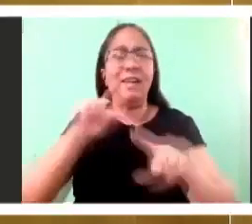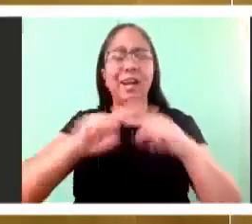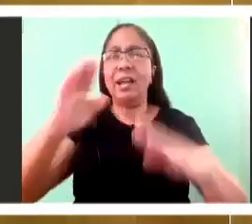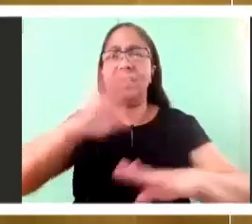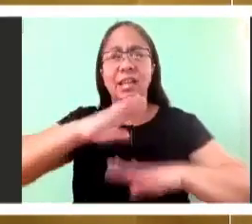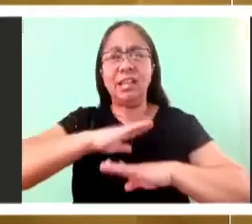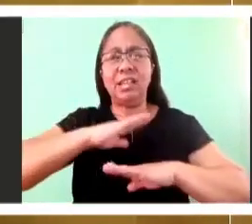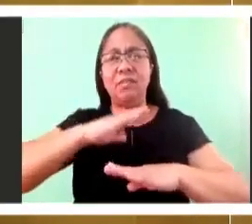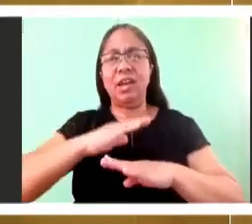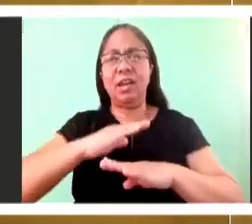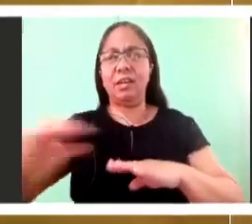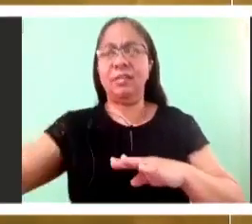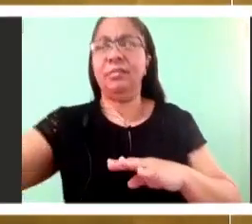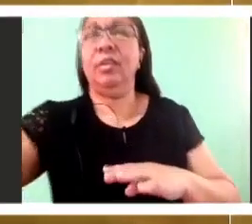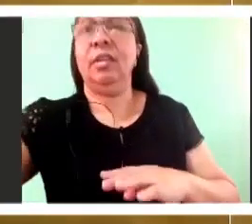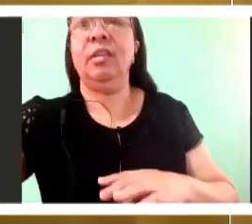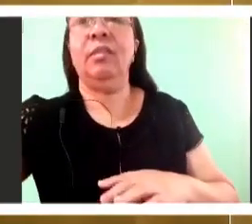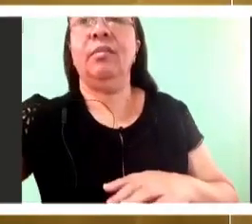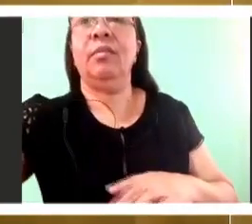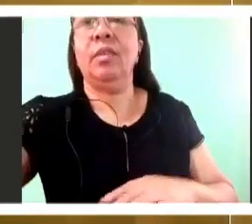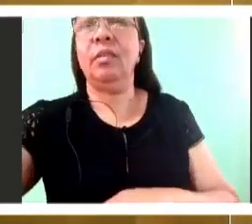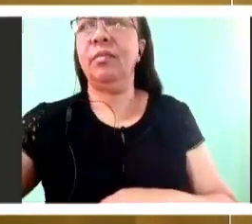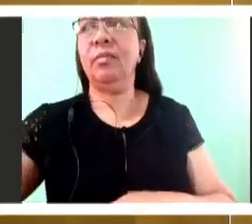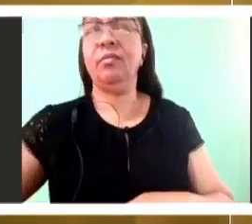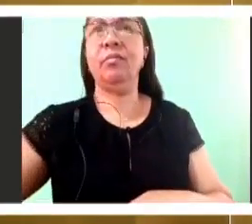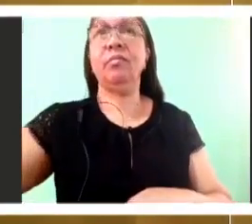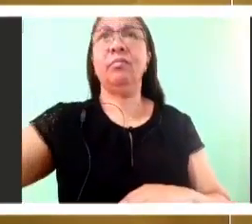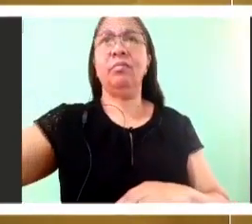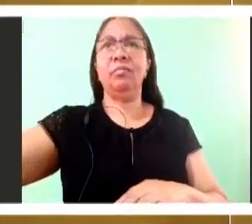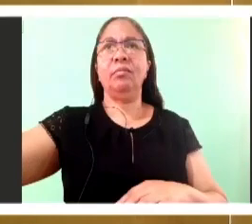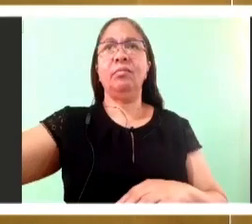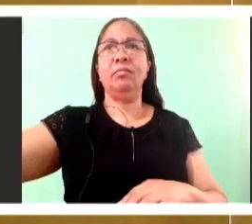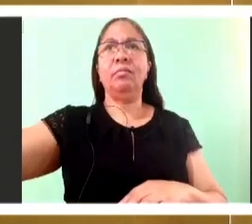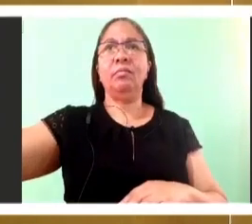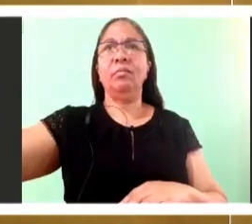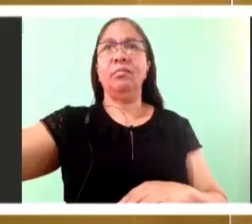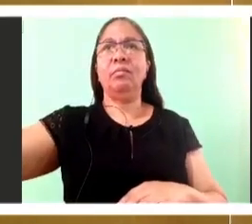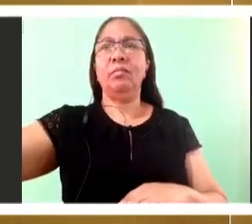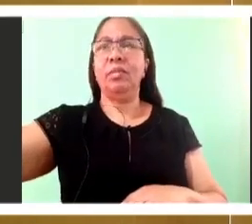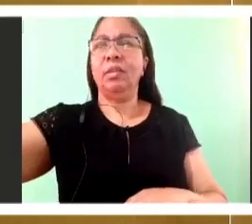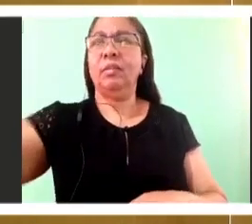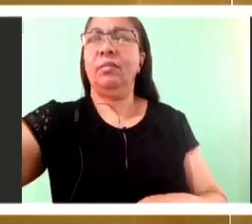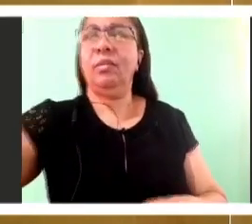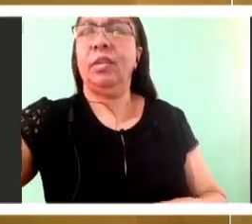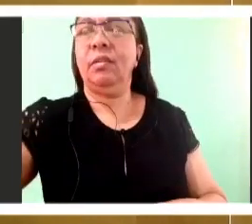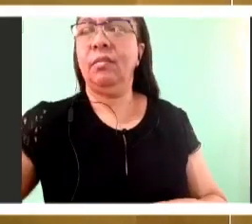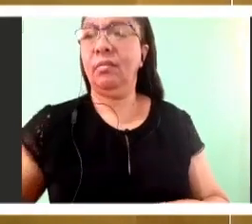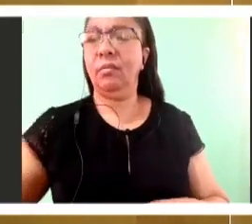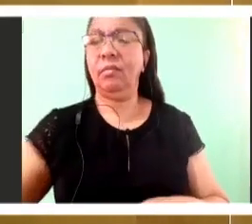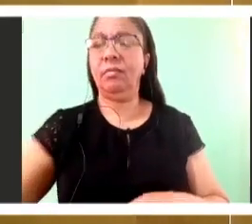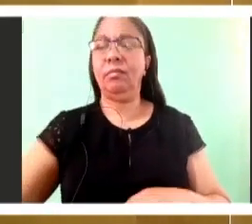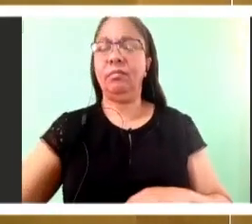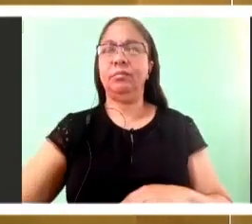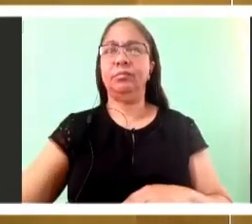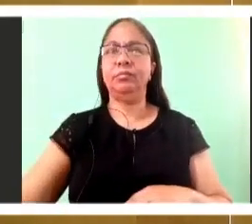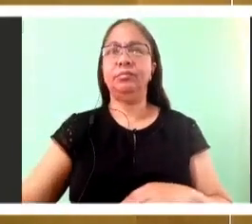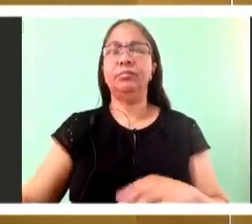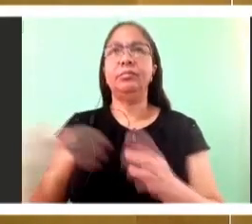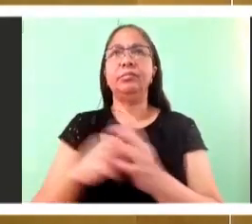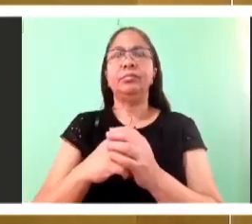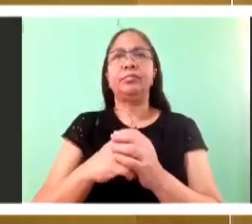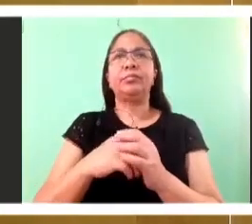memory, we have those who were complaining to Moses and now the listeners complaining to Jesus.